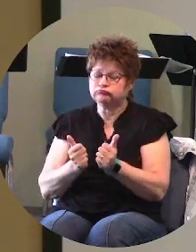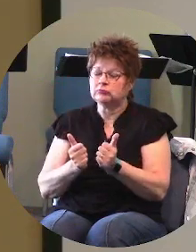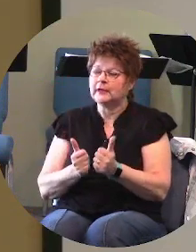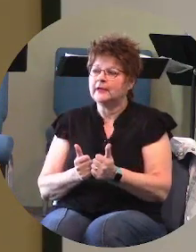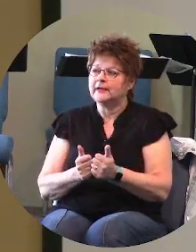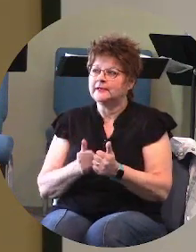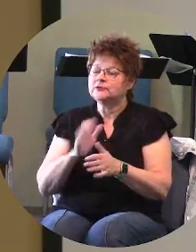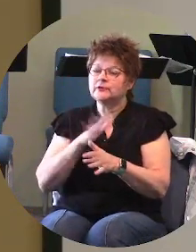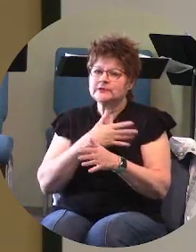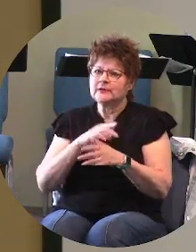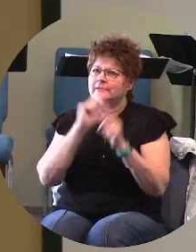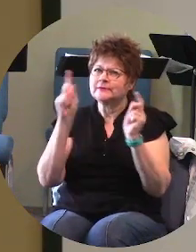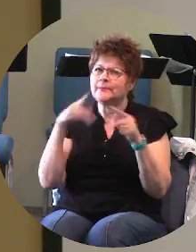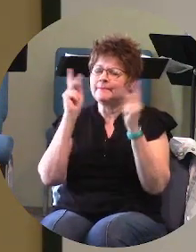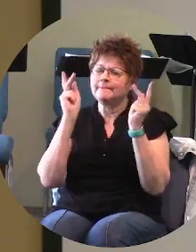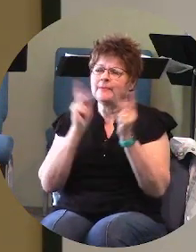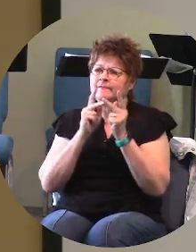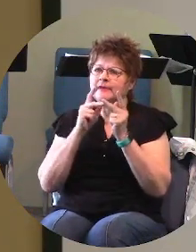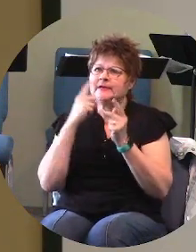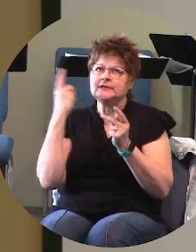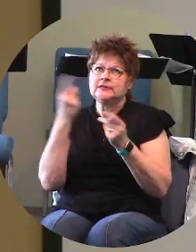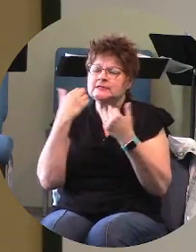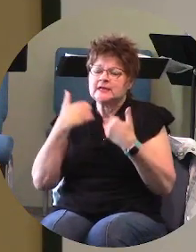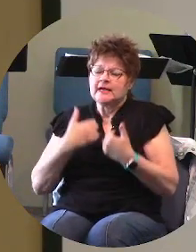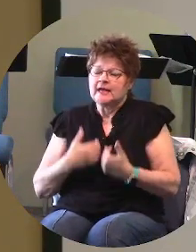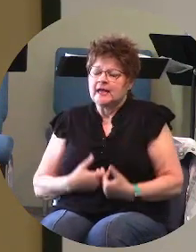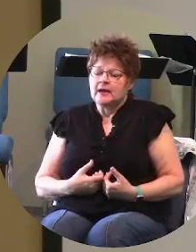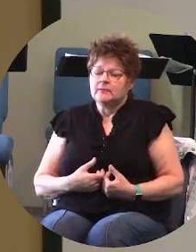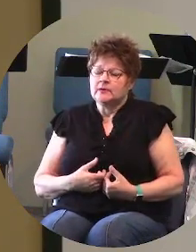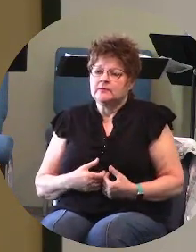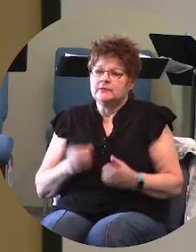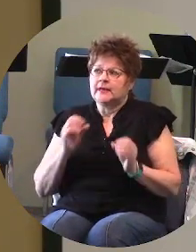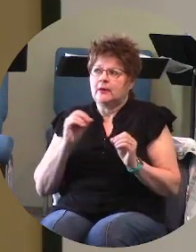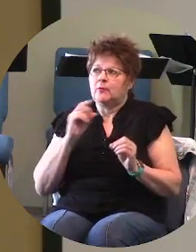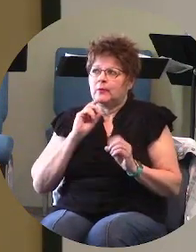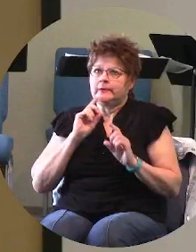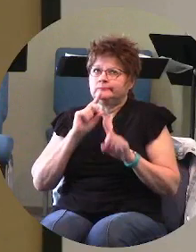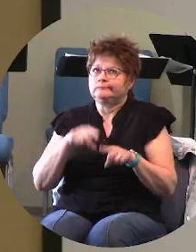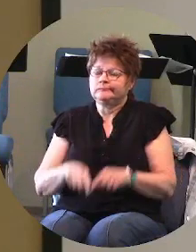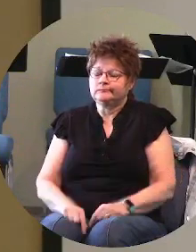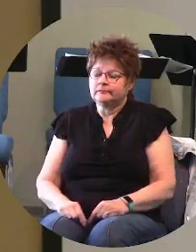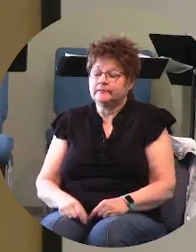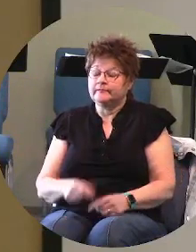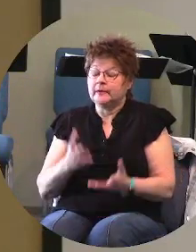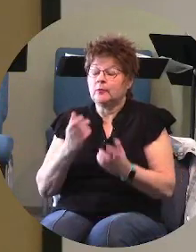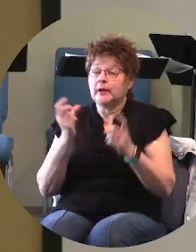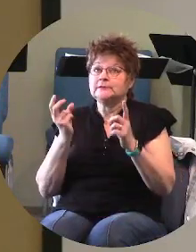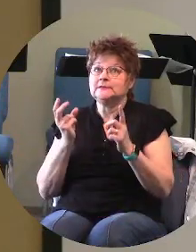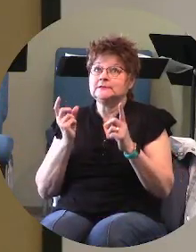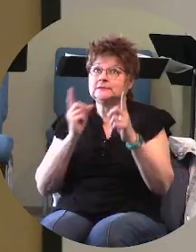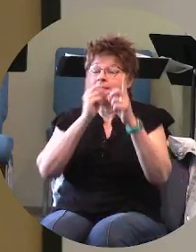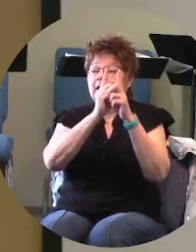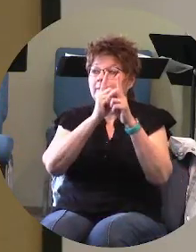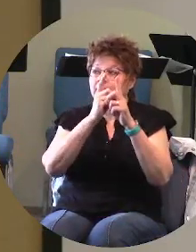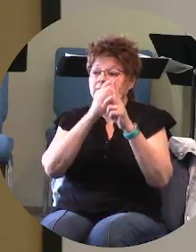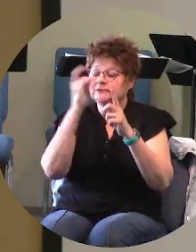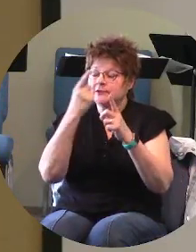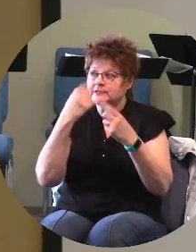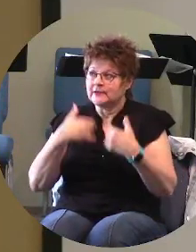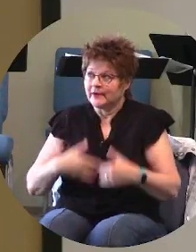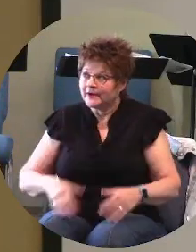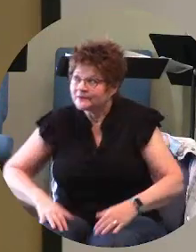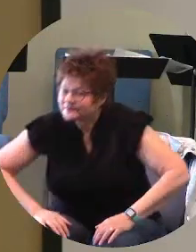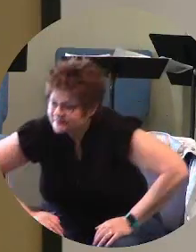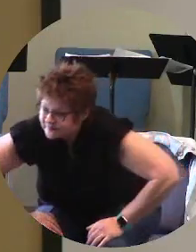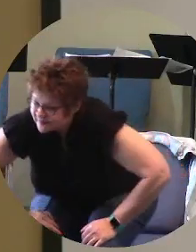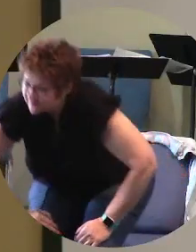so the song is is perfect just as i am without one plea he wants us to come just as we are with our doubts